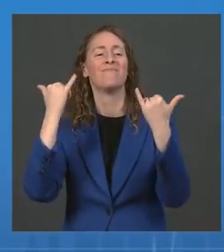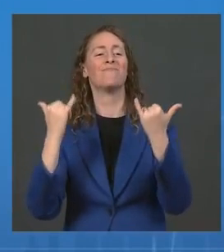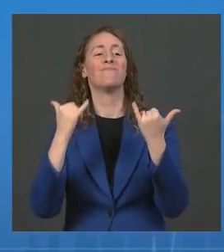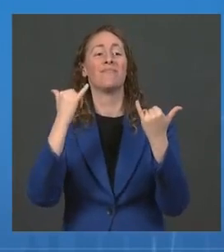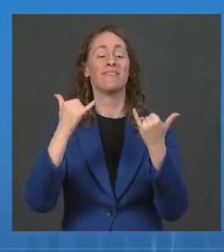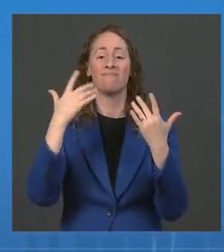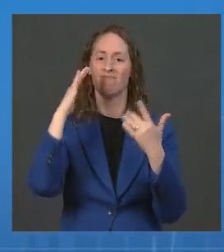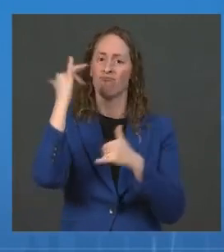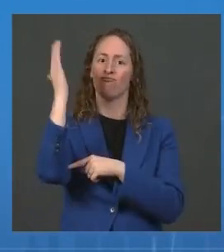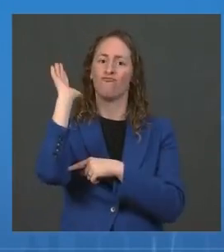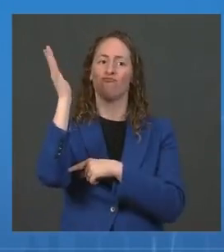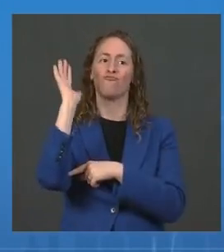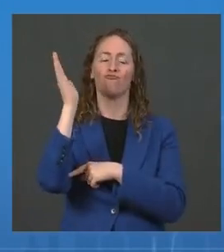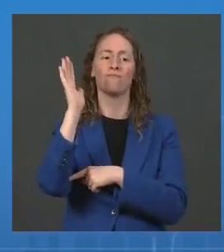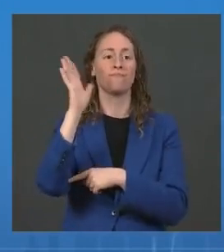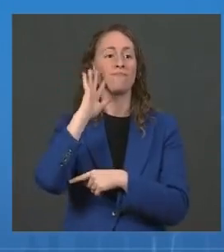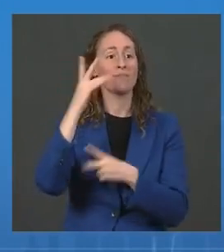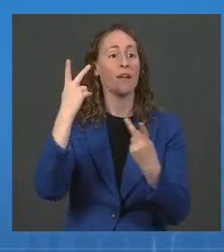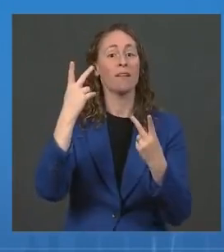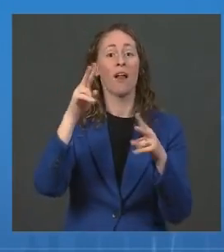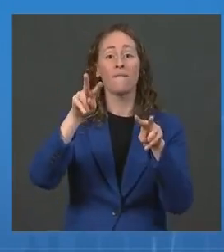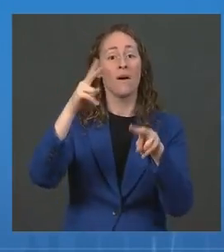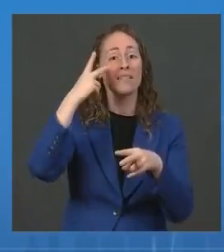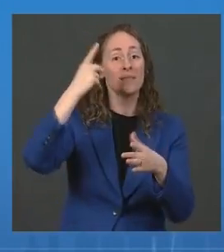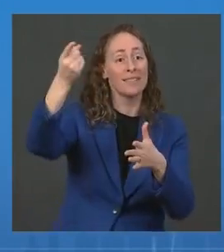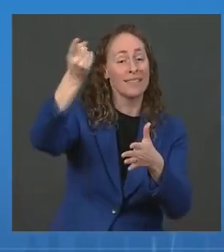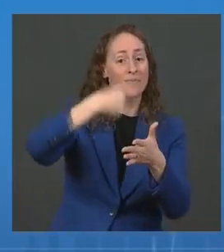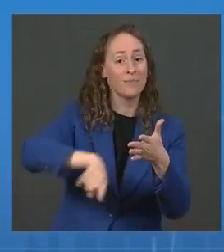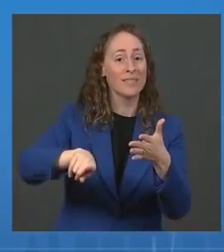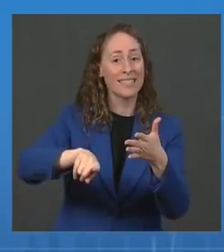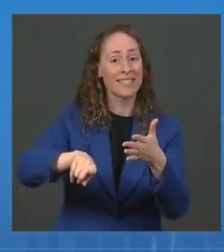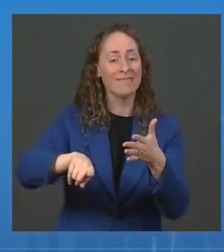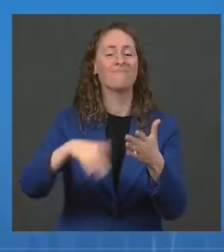And we look forward to seeing you next week. Thank you.